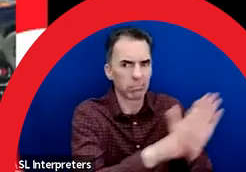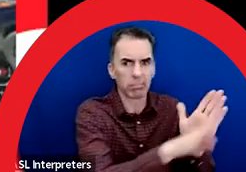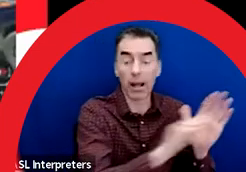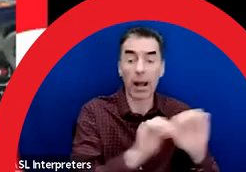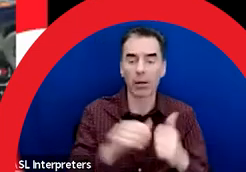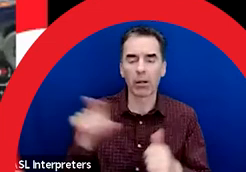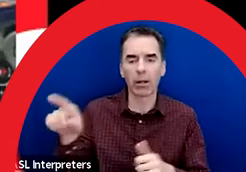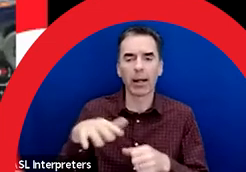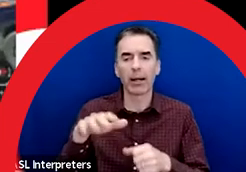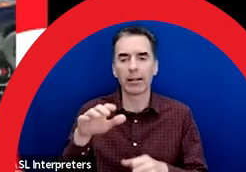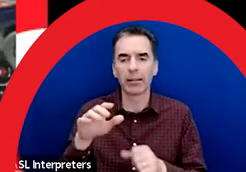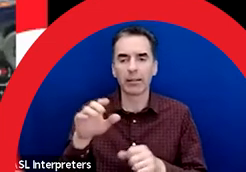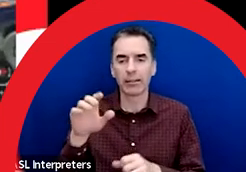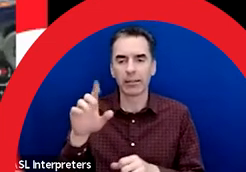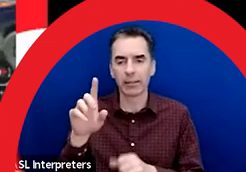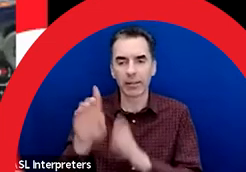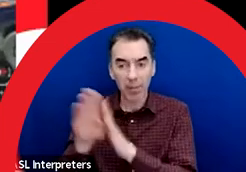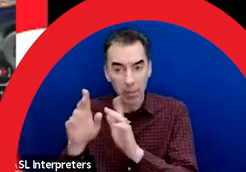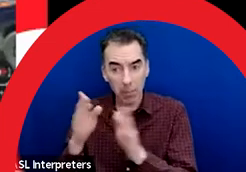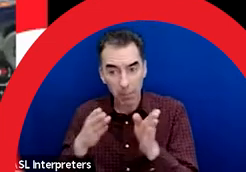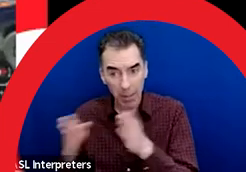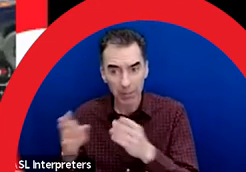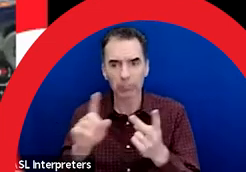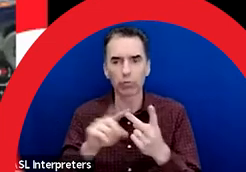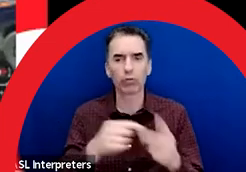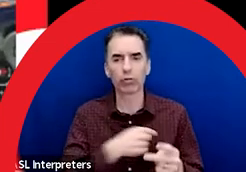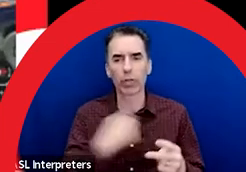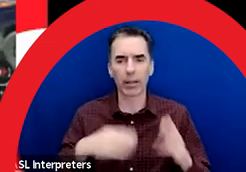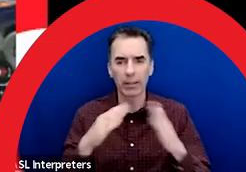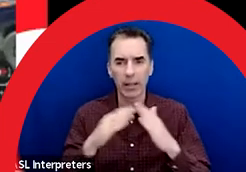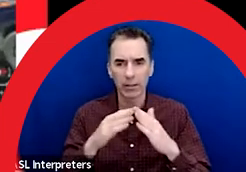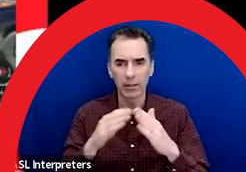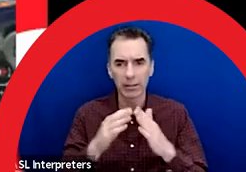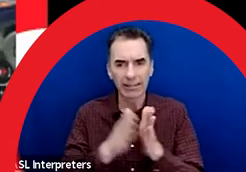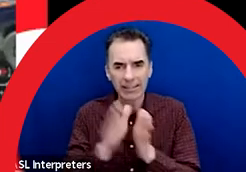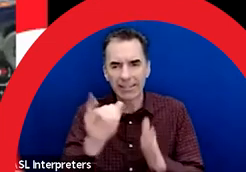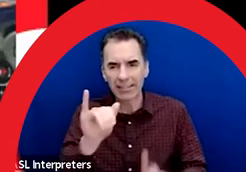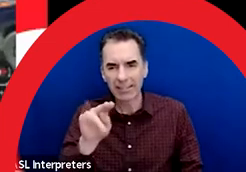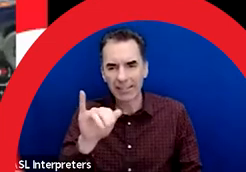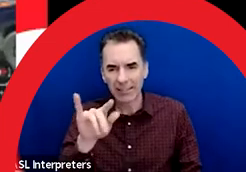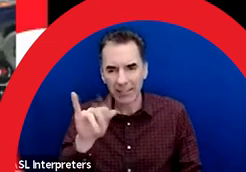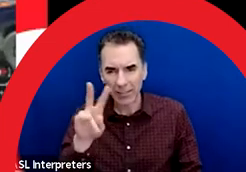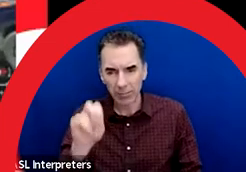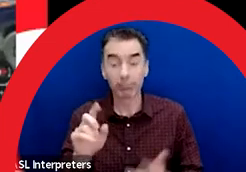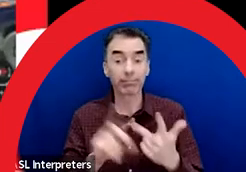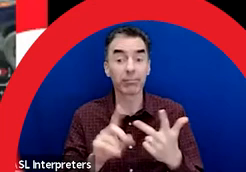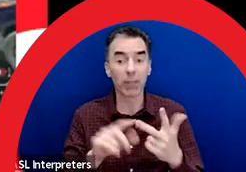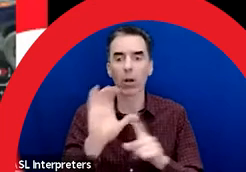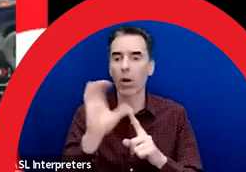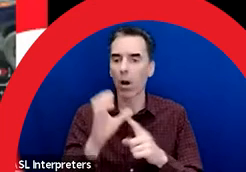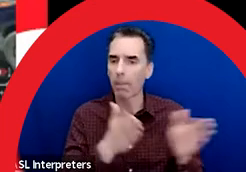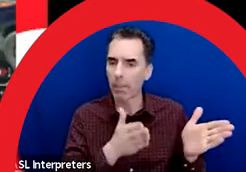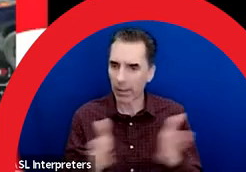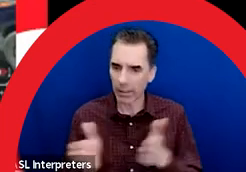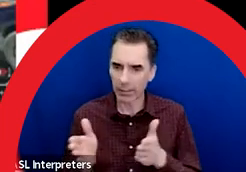Plan and the Tomorrow's Chinatown initiative, and culturally through the Culture Plan, which aims to